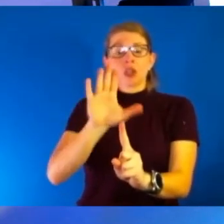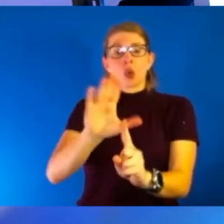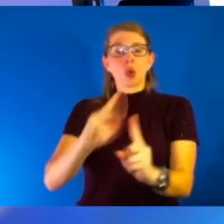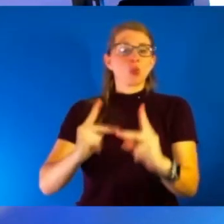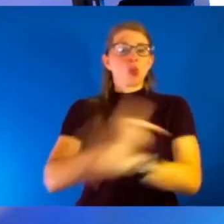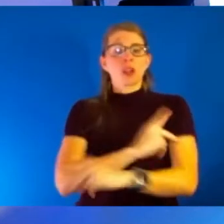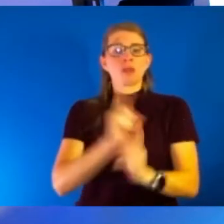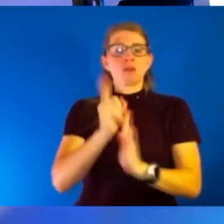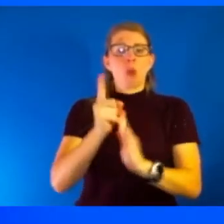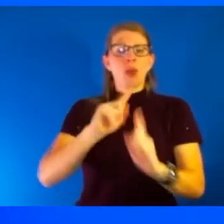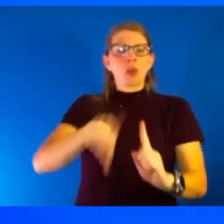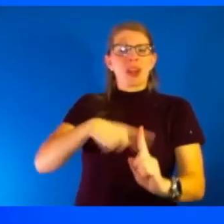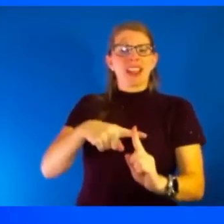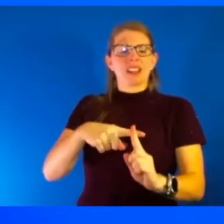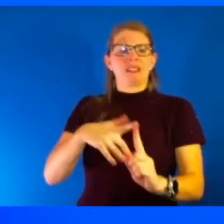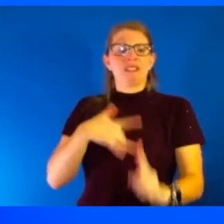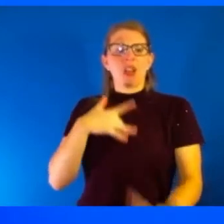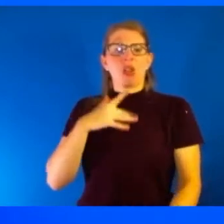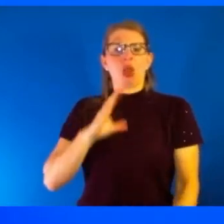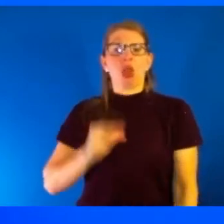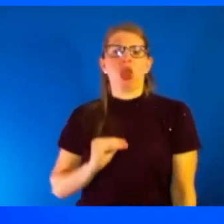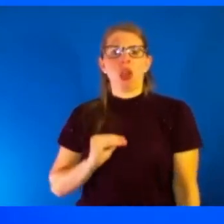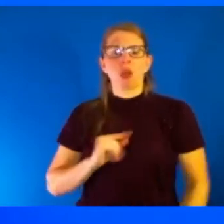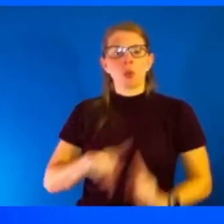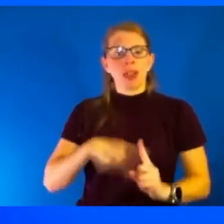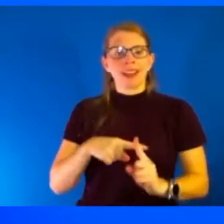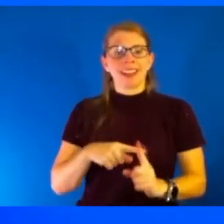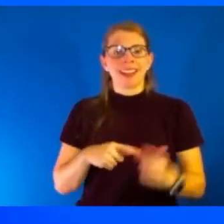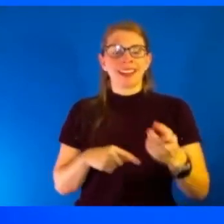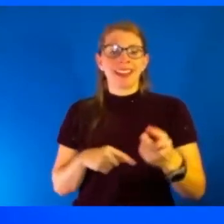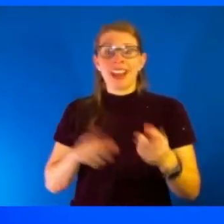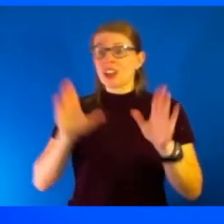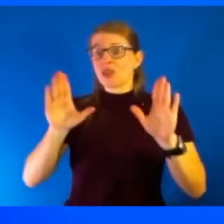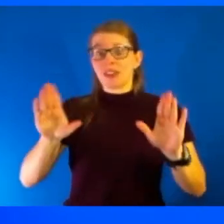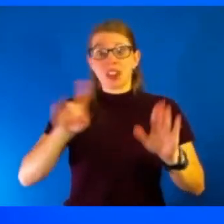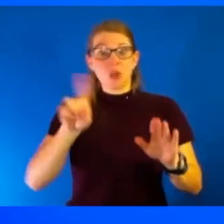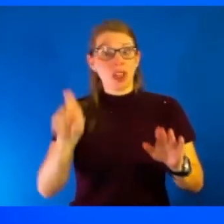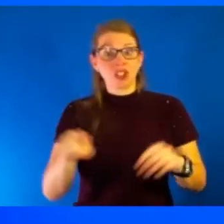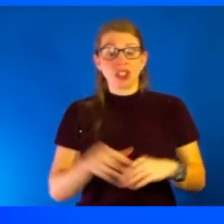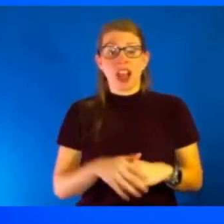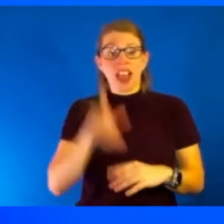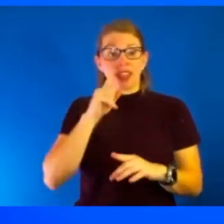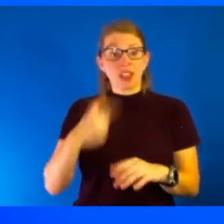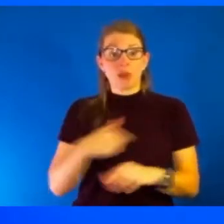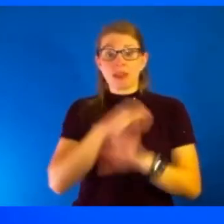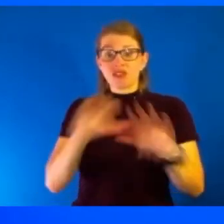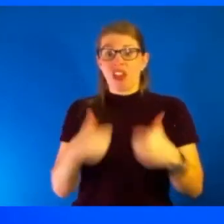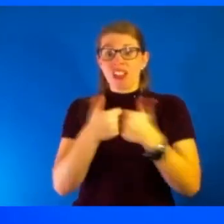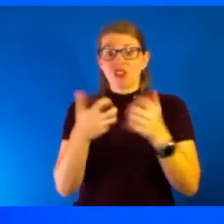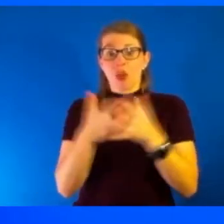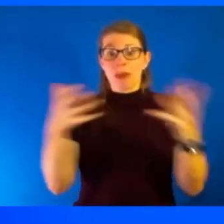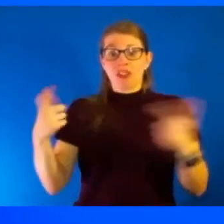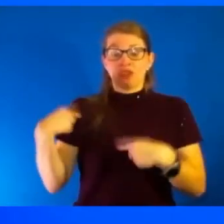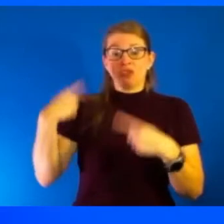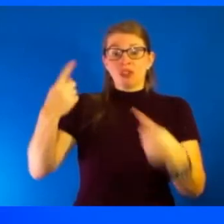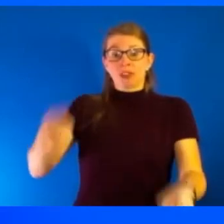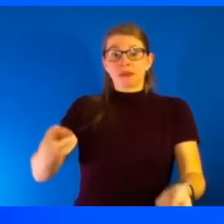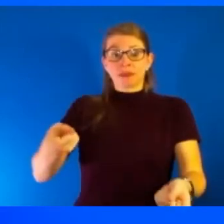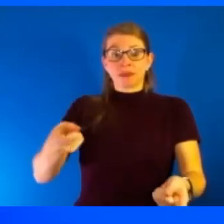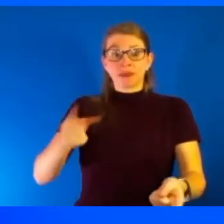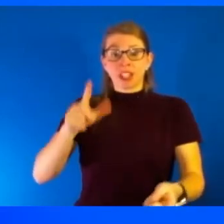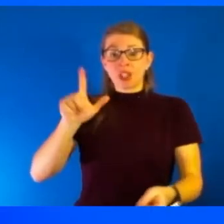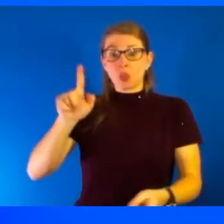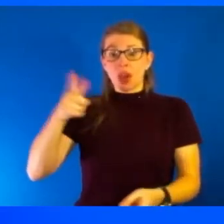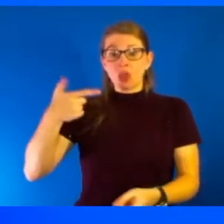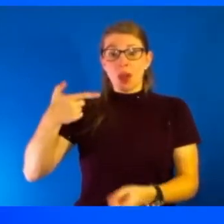What was the lowest moment you felt? That's a terrific question. I mean, I think we've been challenged so much for the last 21 months. I